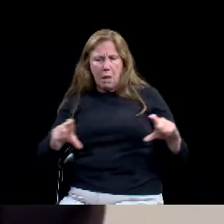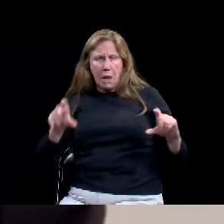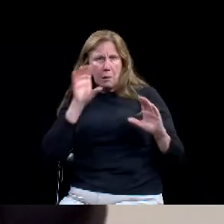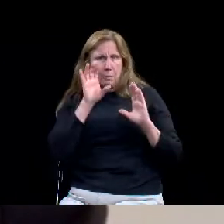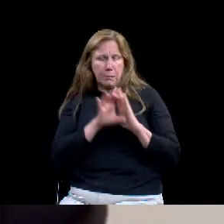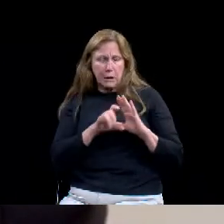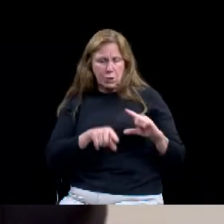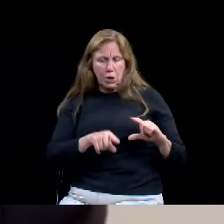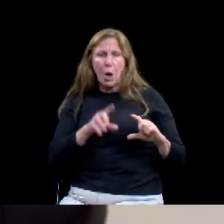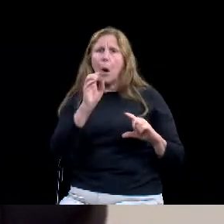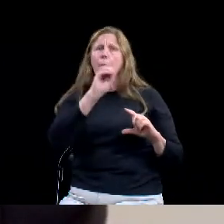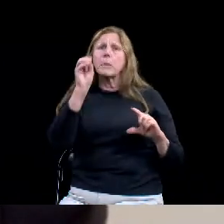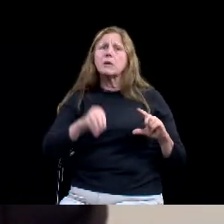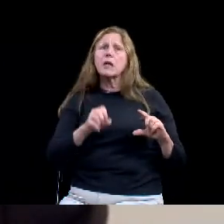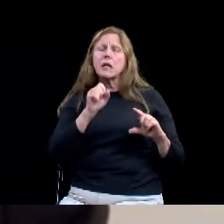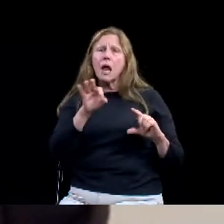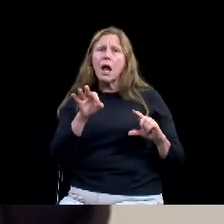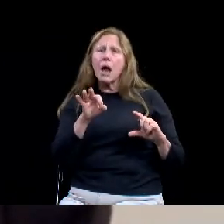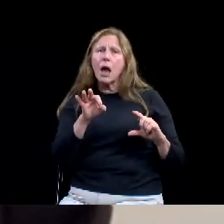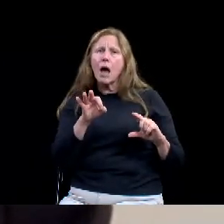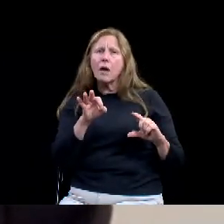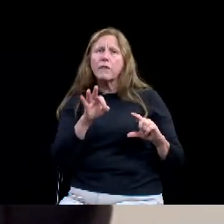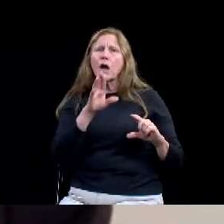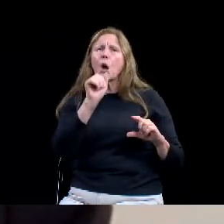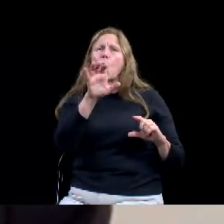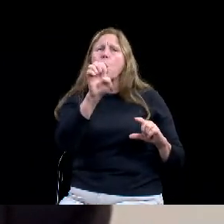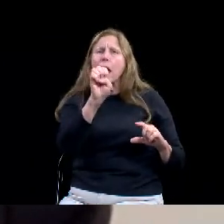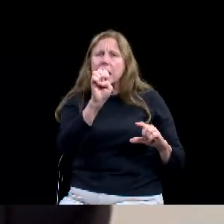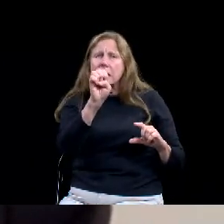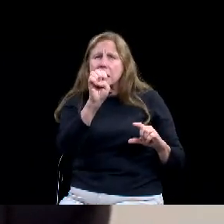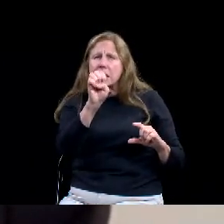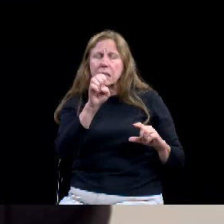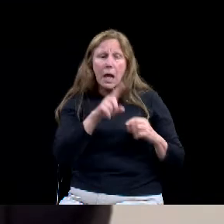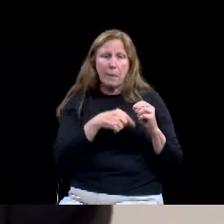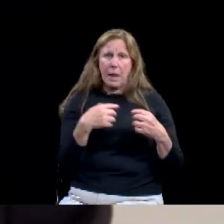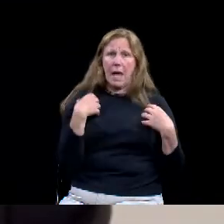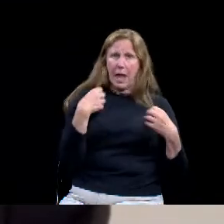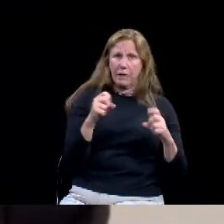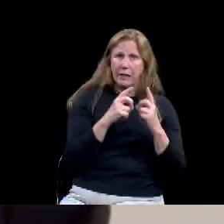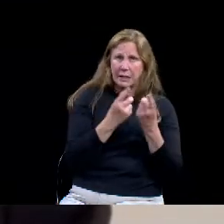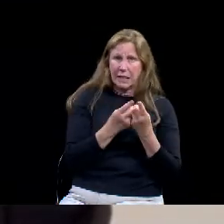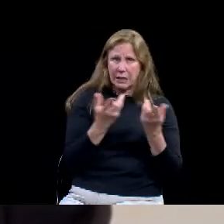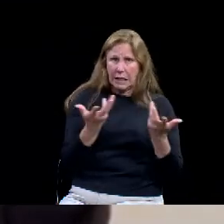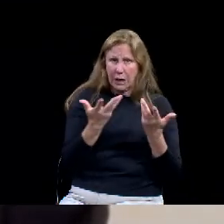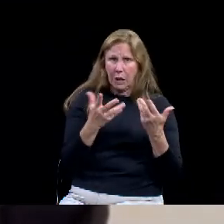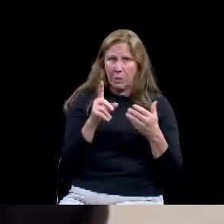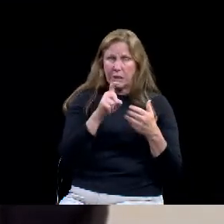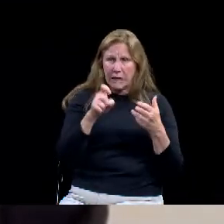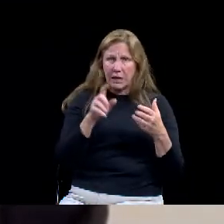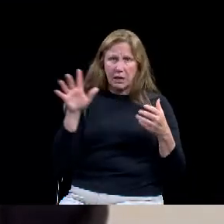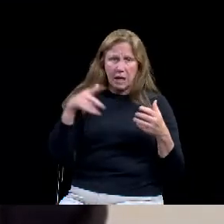am I reading this correctly to assume that, for example, let's take the first line, 15.4